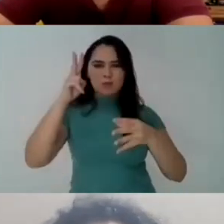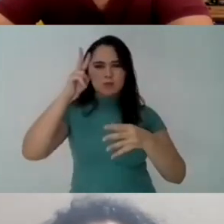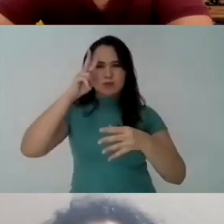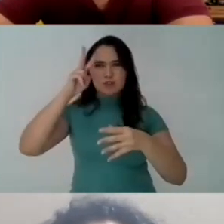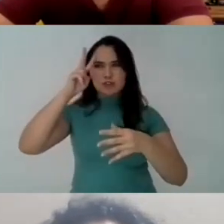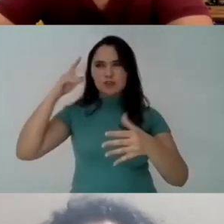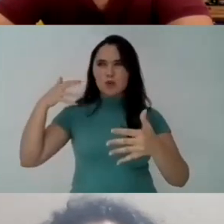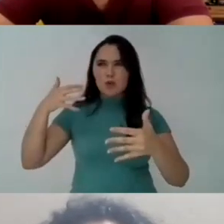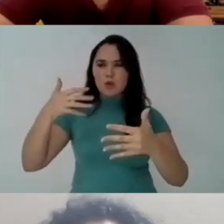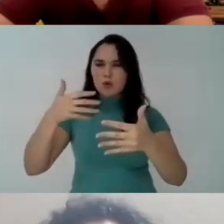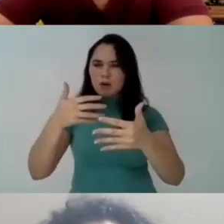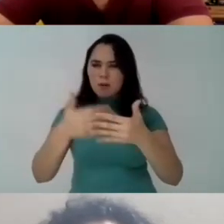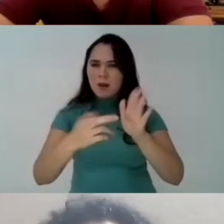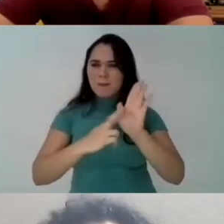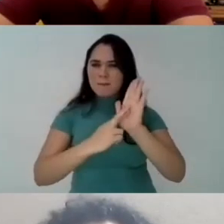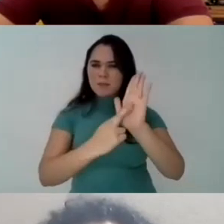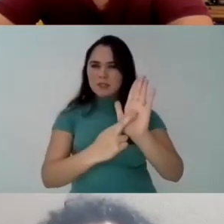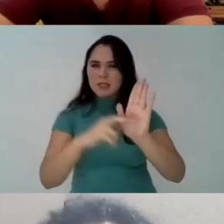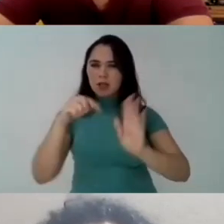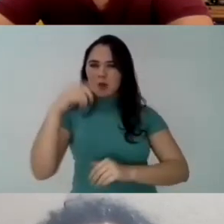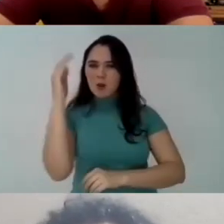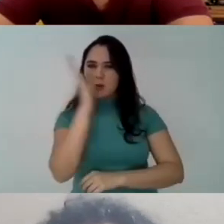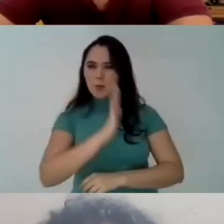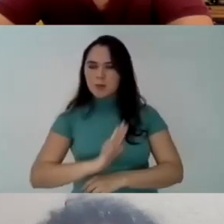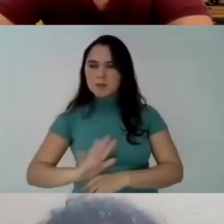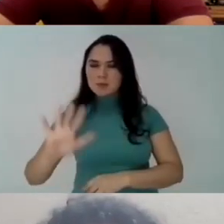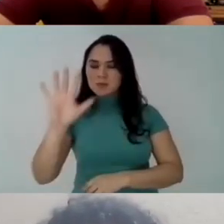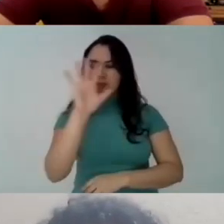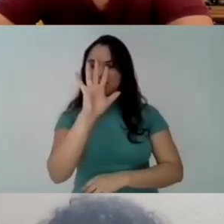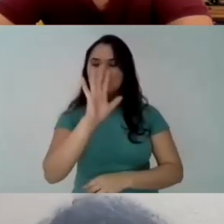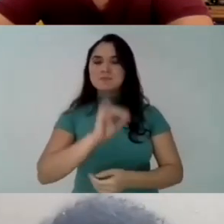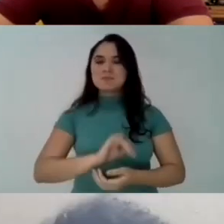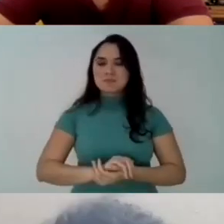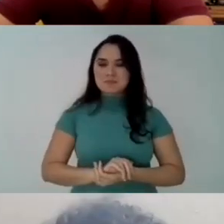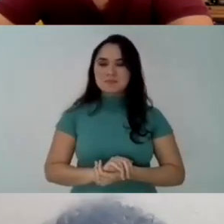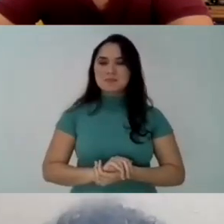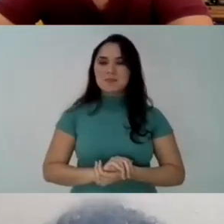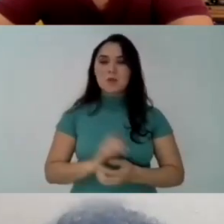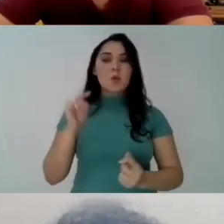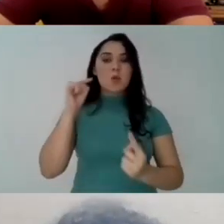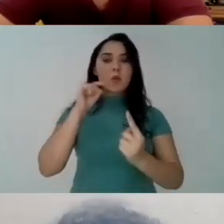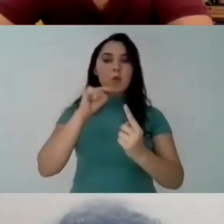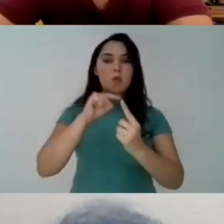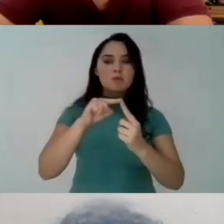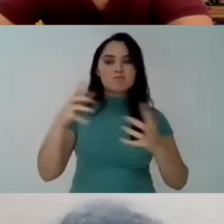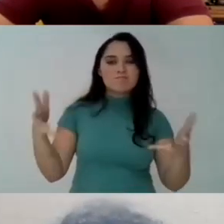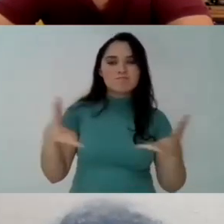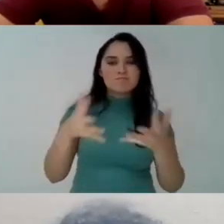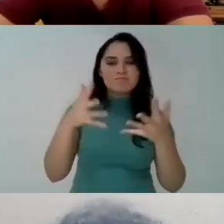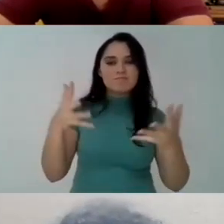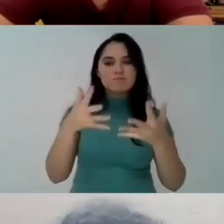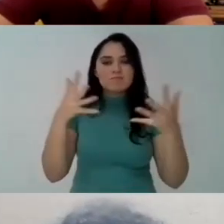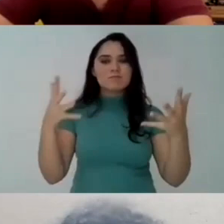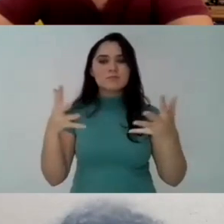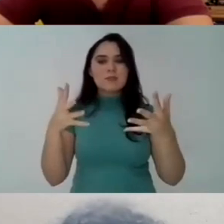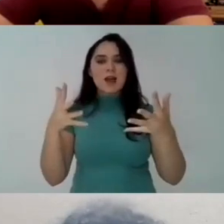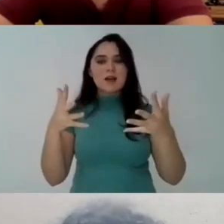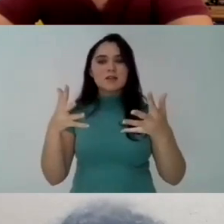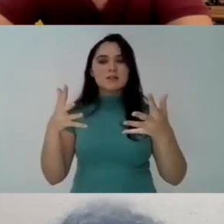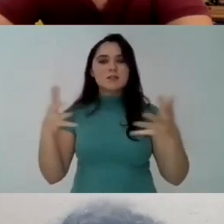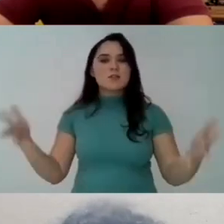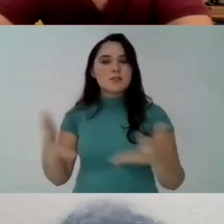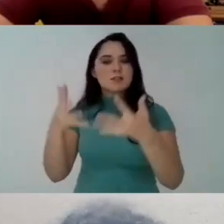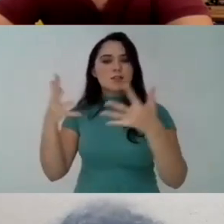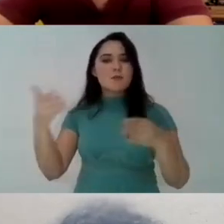Profile of the university in Brazil has been changing Via these different programs, via the